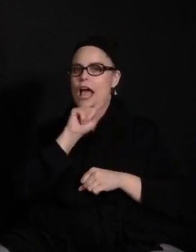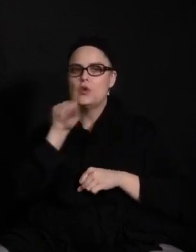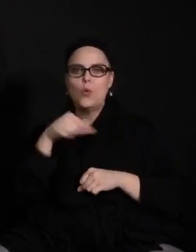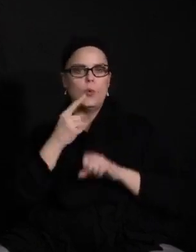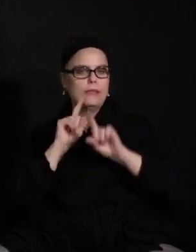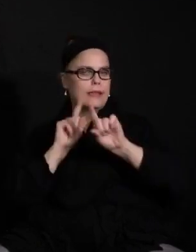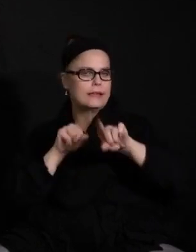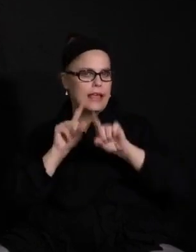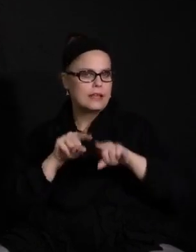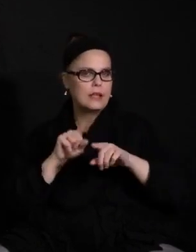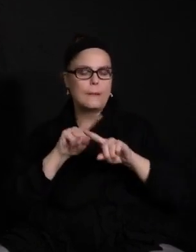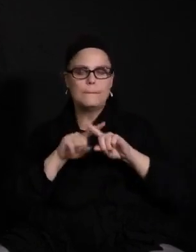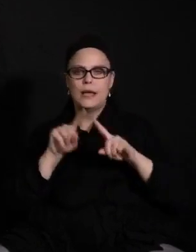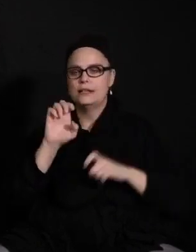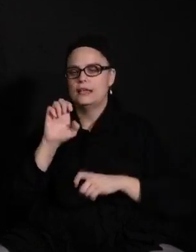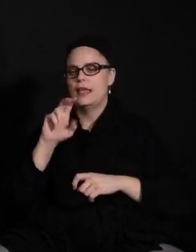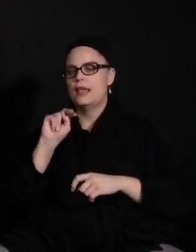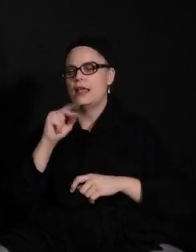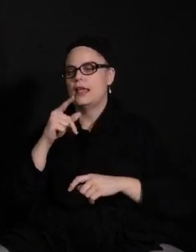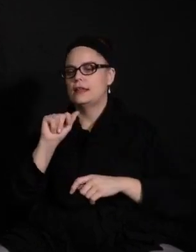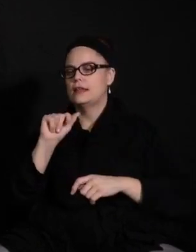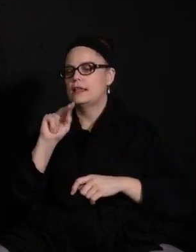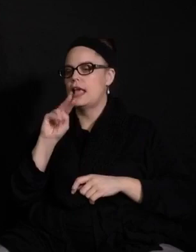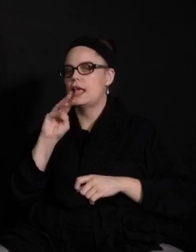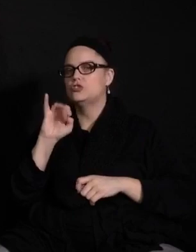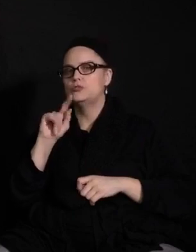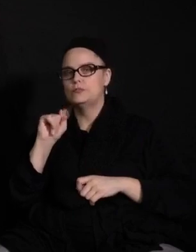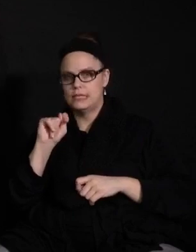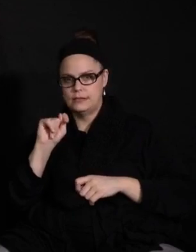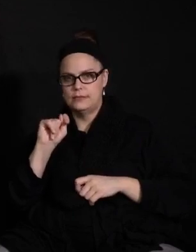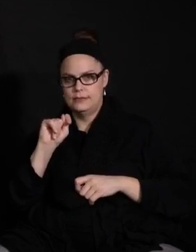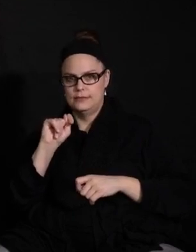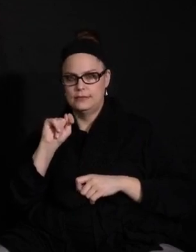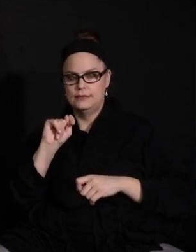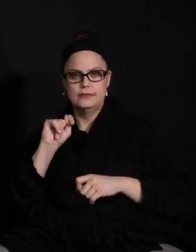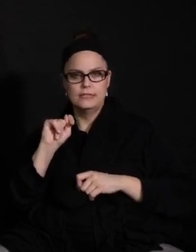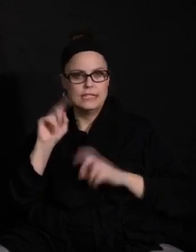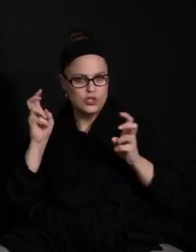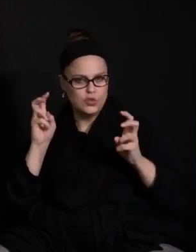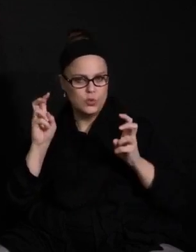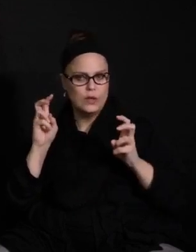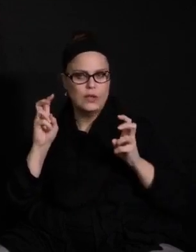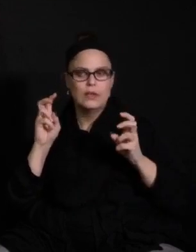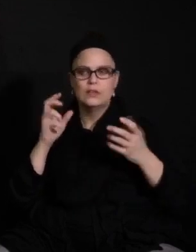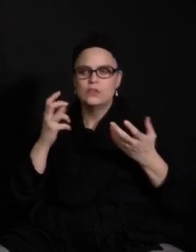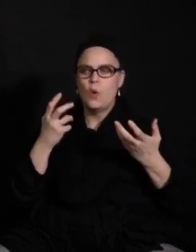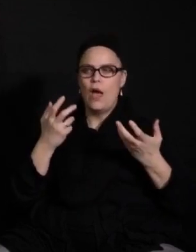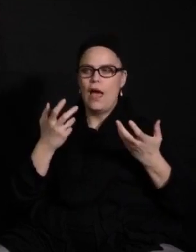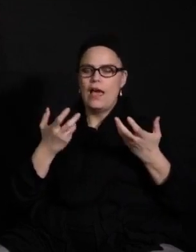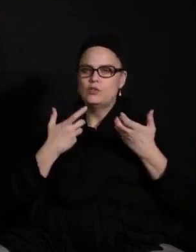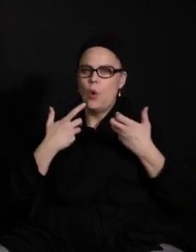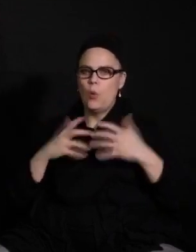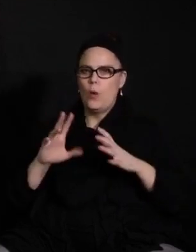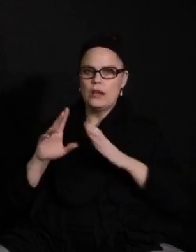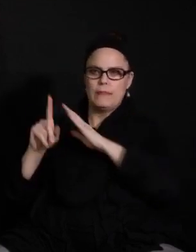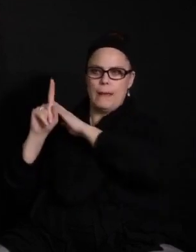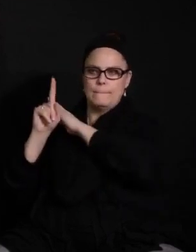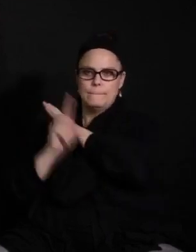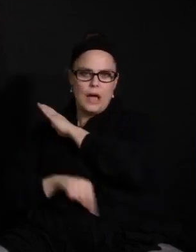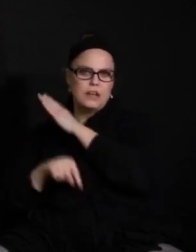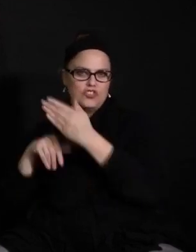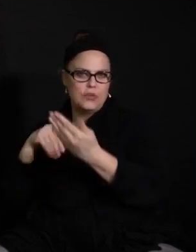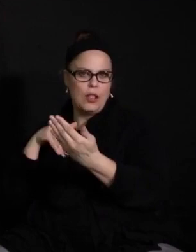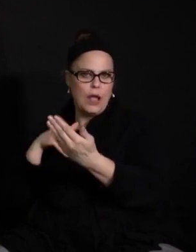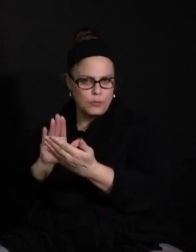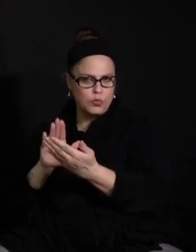really an engagement issue. So I really am hesitant to take a punitive or harmful approach to this issue,